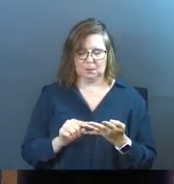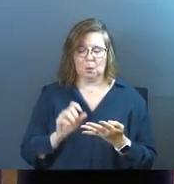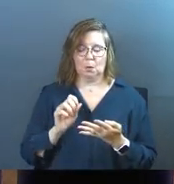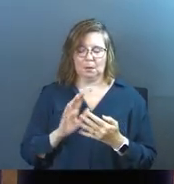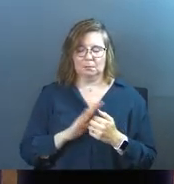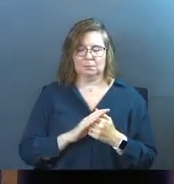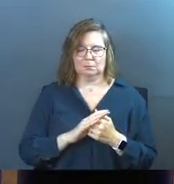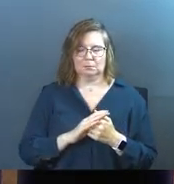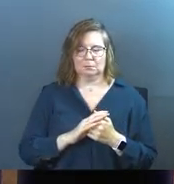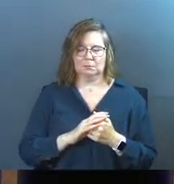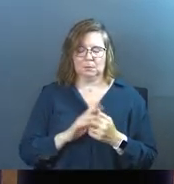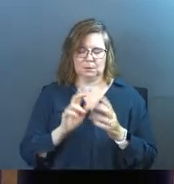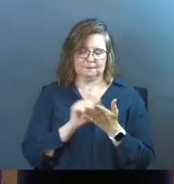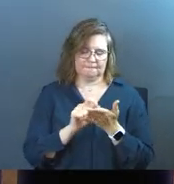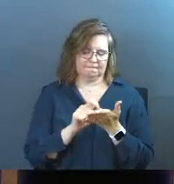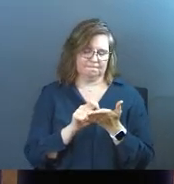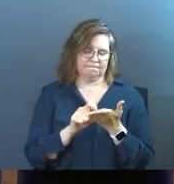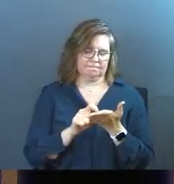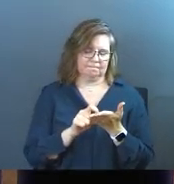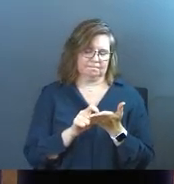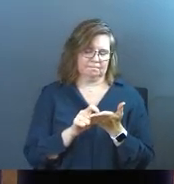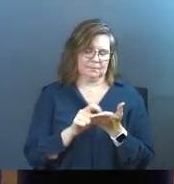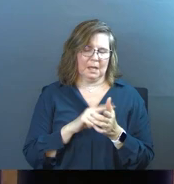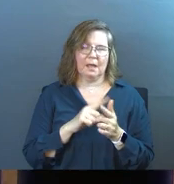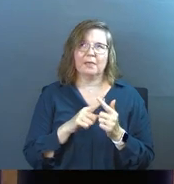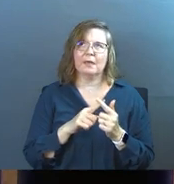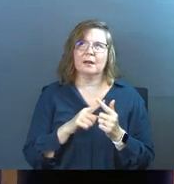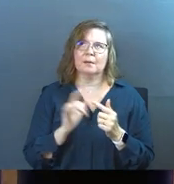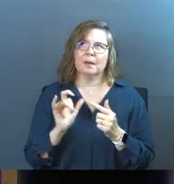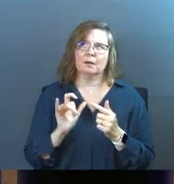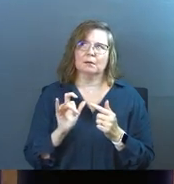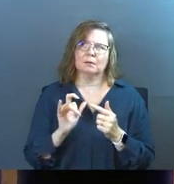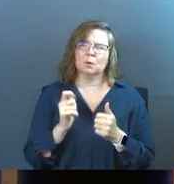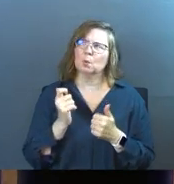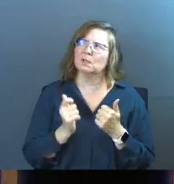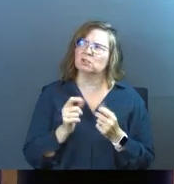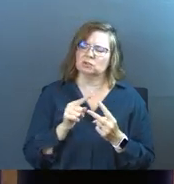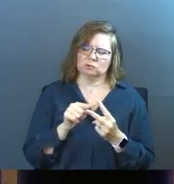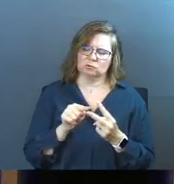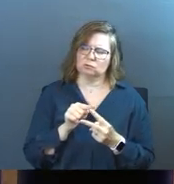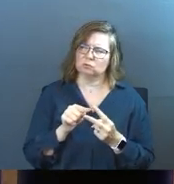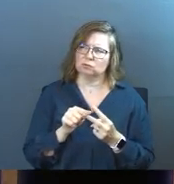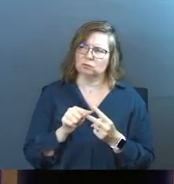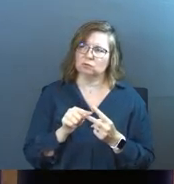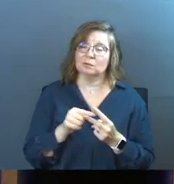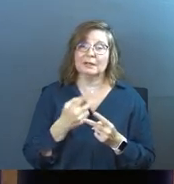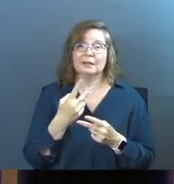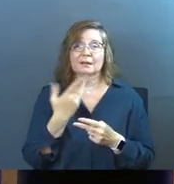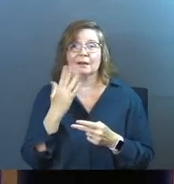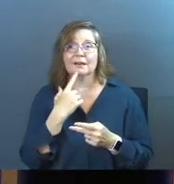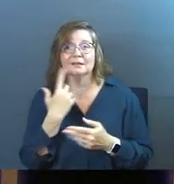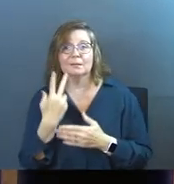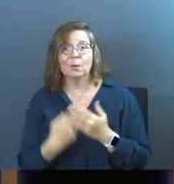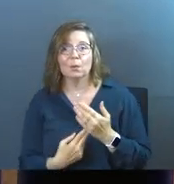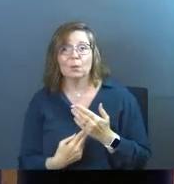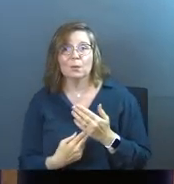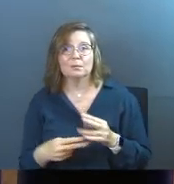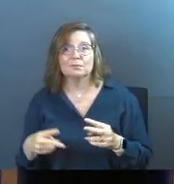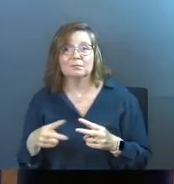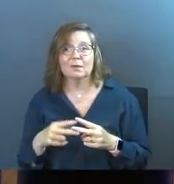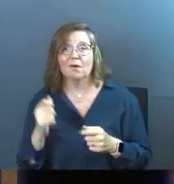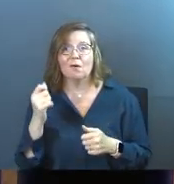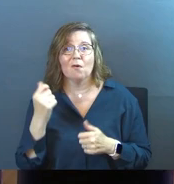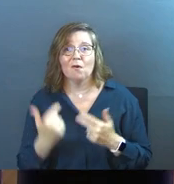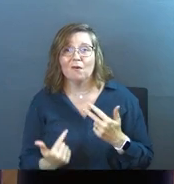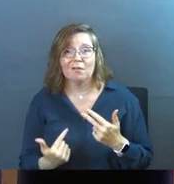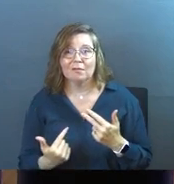Okay. Doesn't mean that. Now I get to the end and it's like, which is it? It's all the above. It's